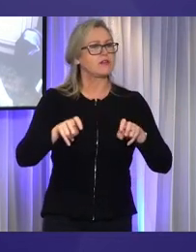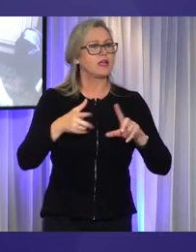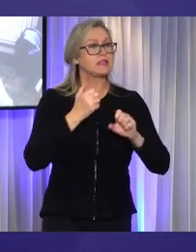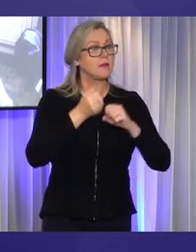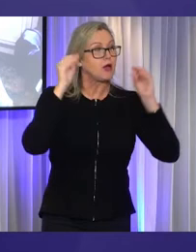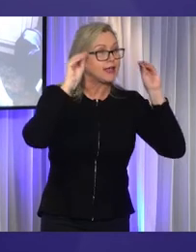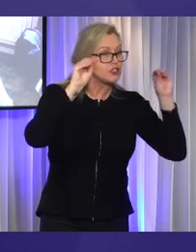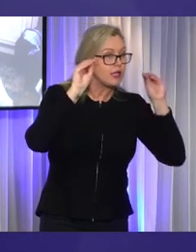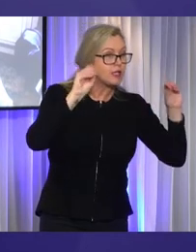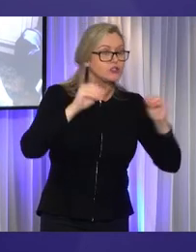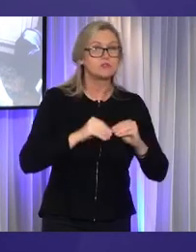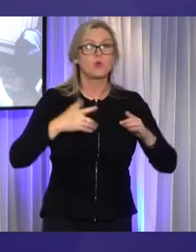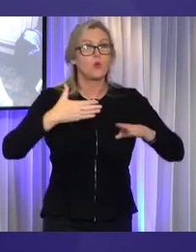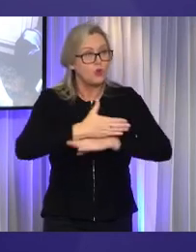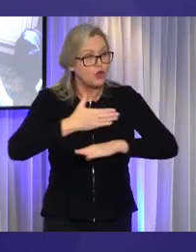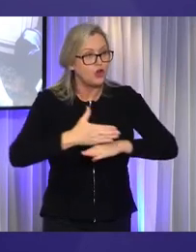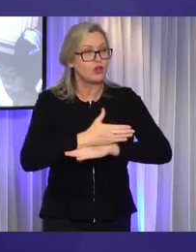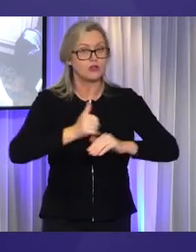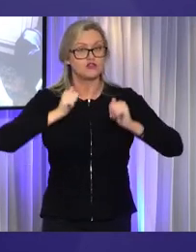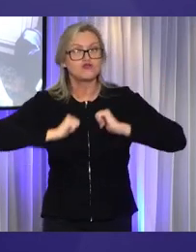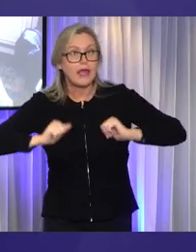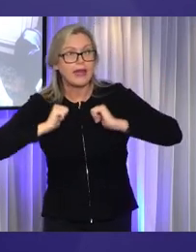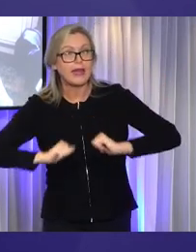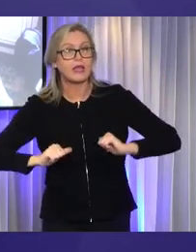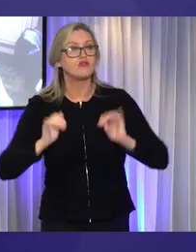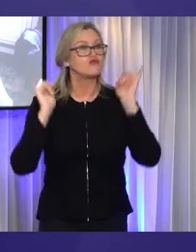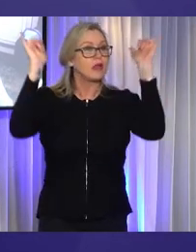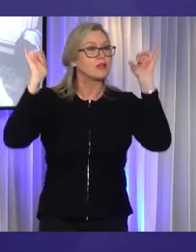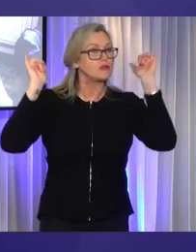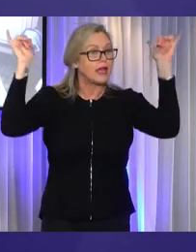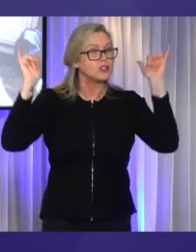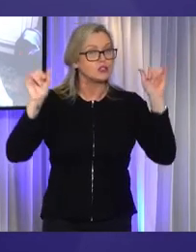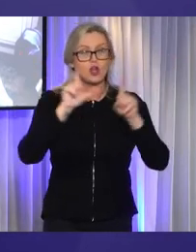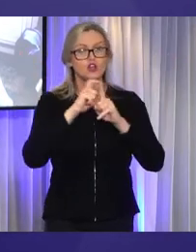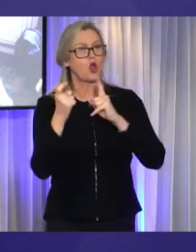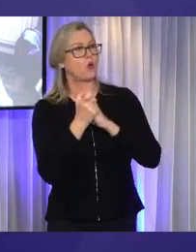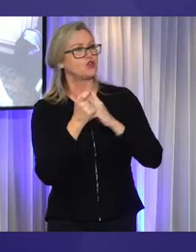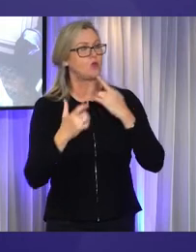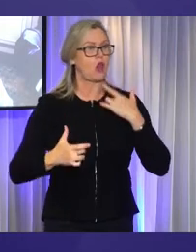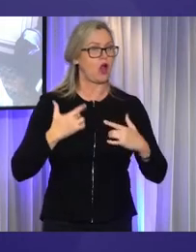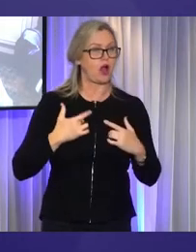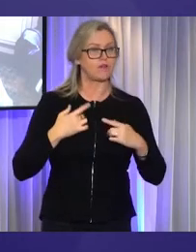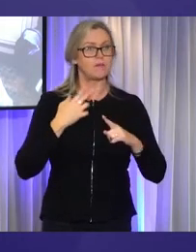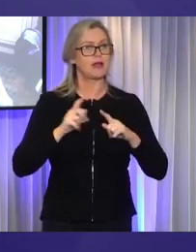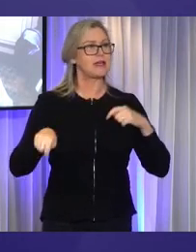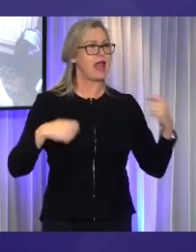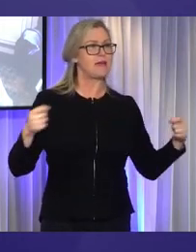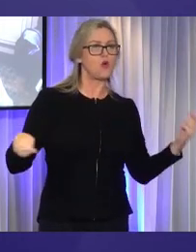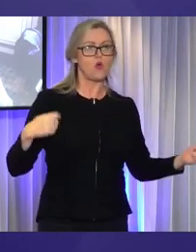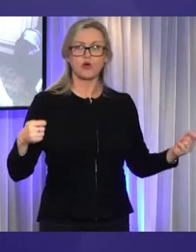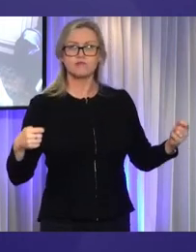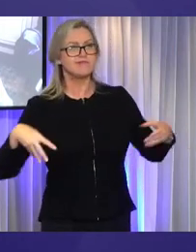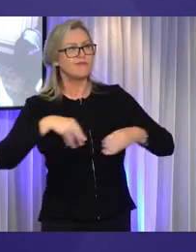education, work, training, recreation, cultural life and neighbourhood priorities.